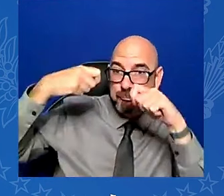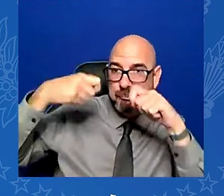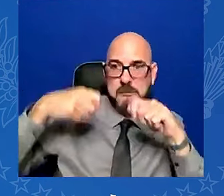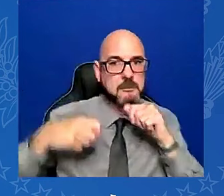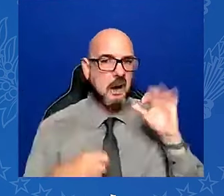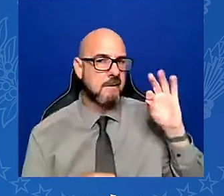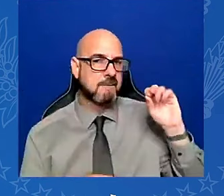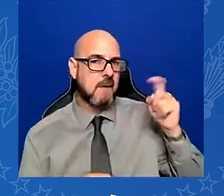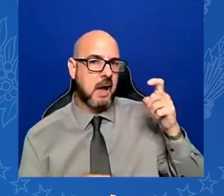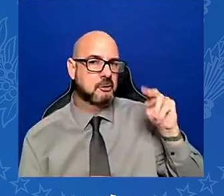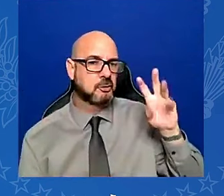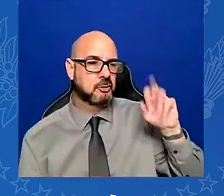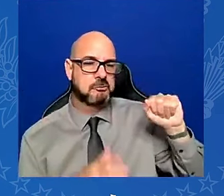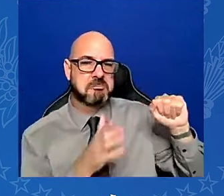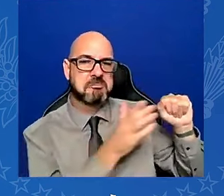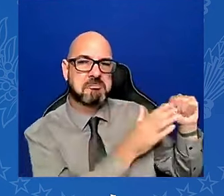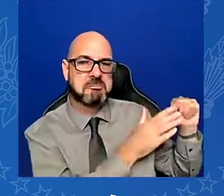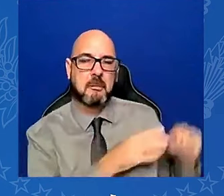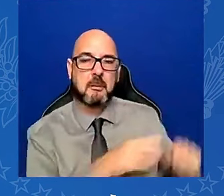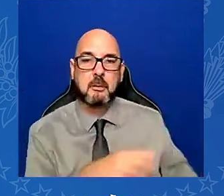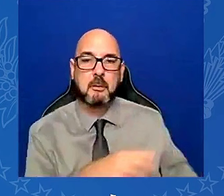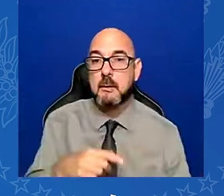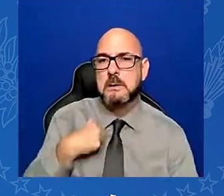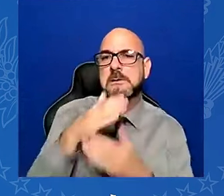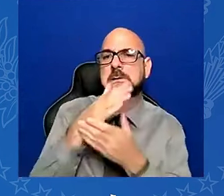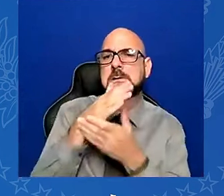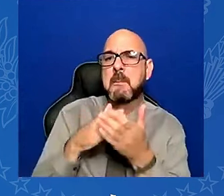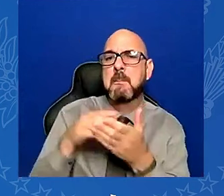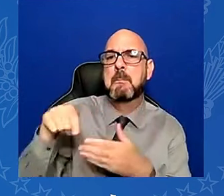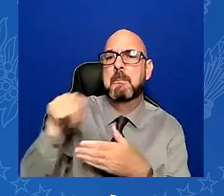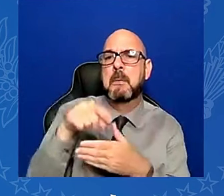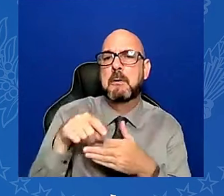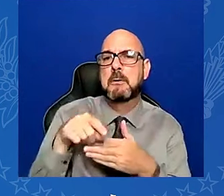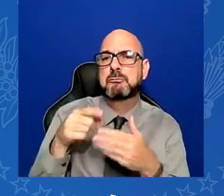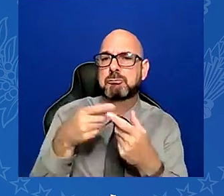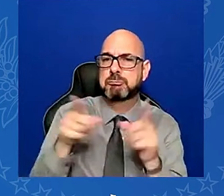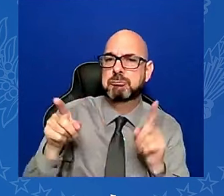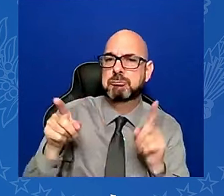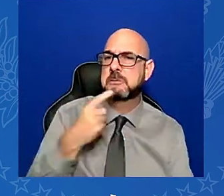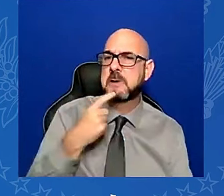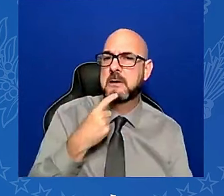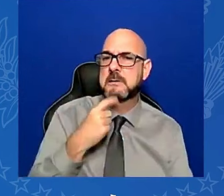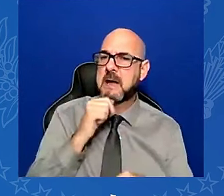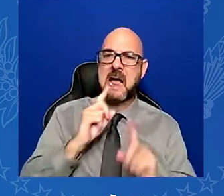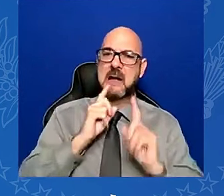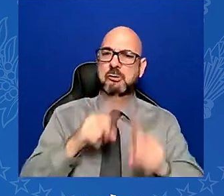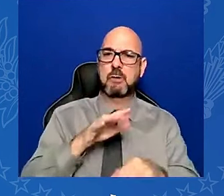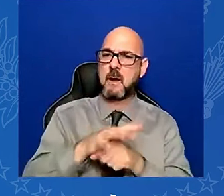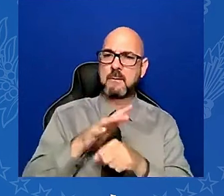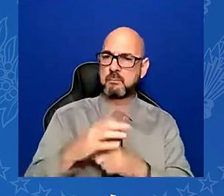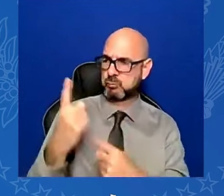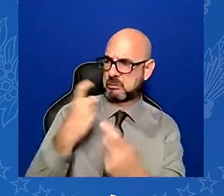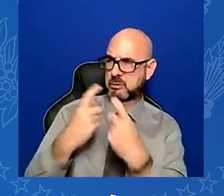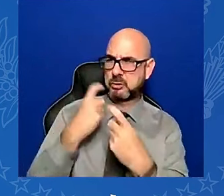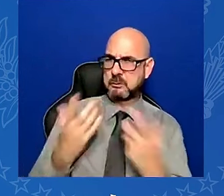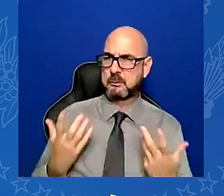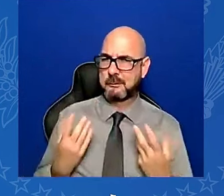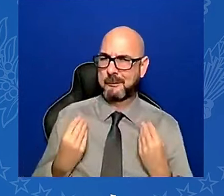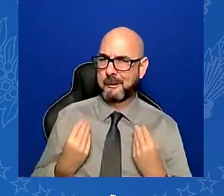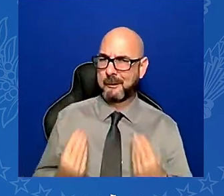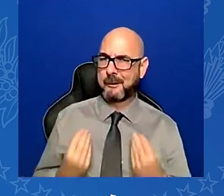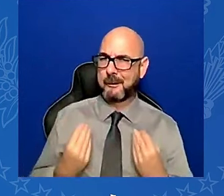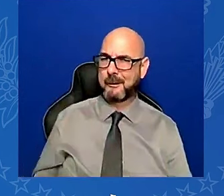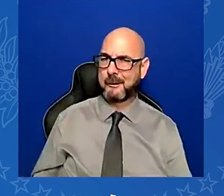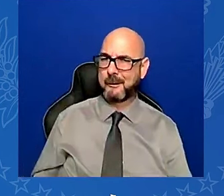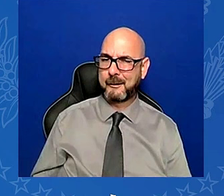Of course, the New York Times issued a statement blasting me for, quote, active and effectively avoiding independent journalists.